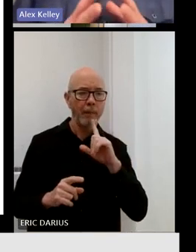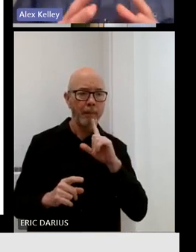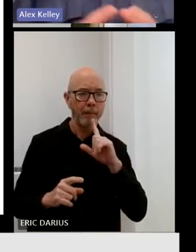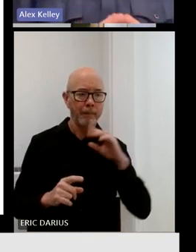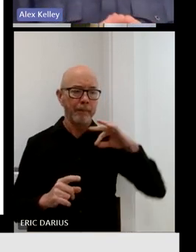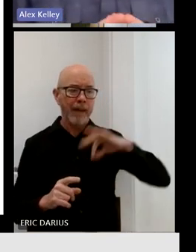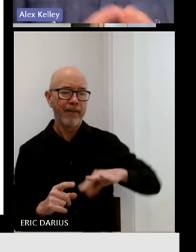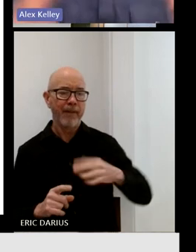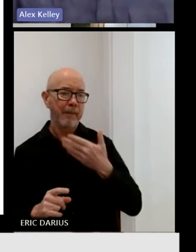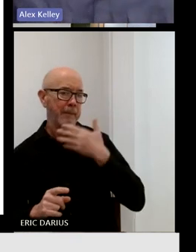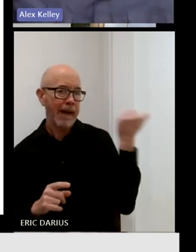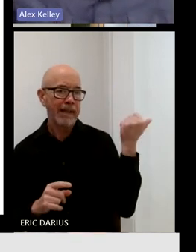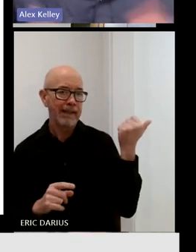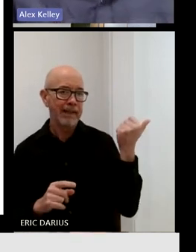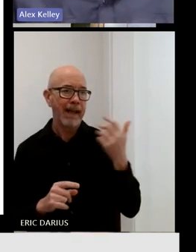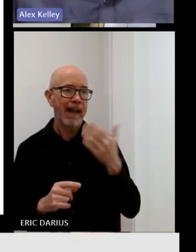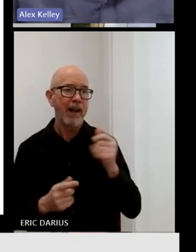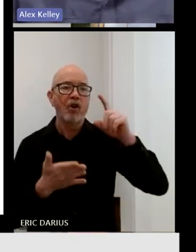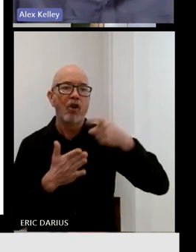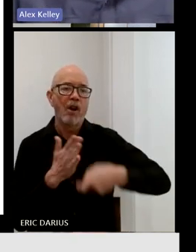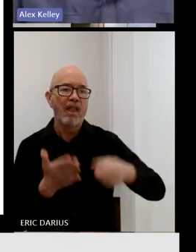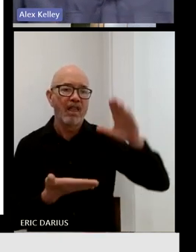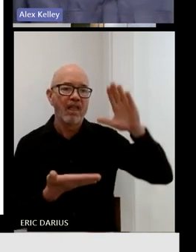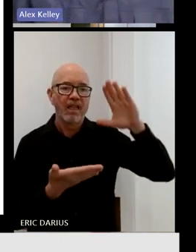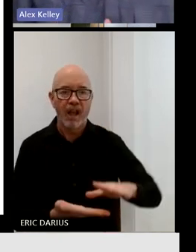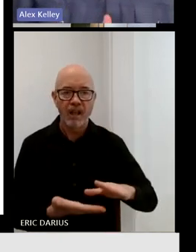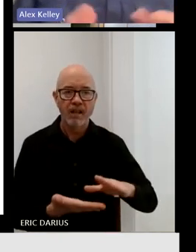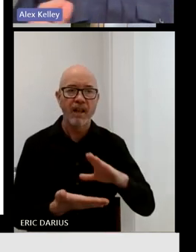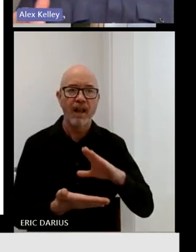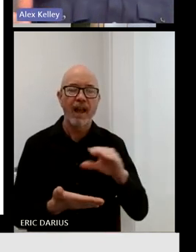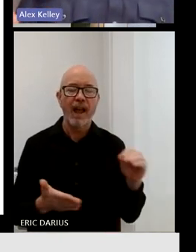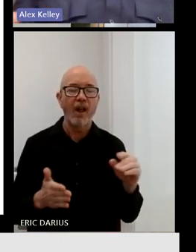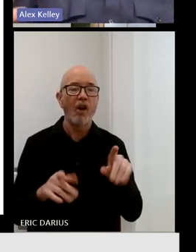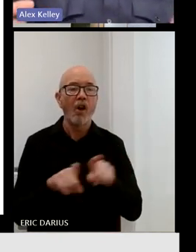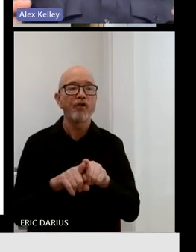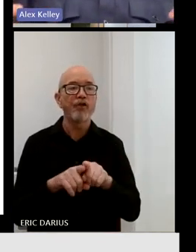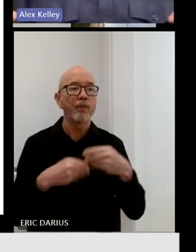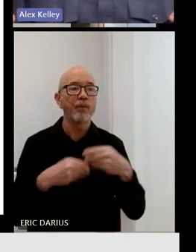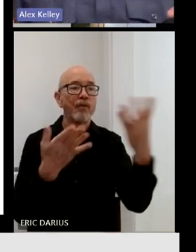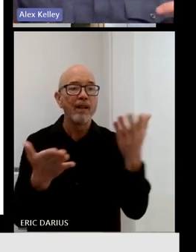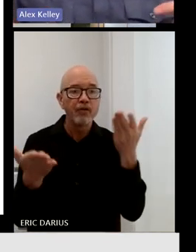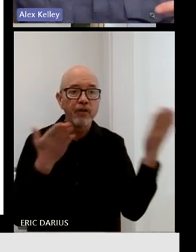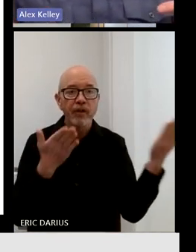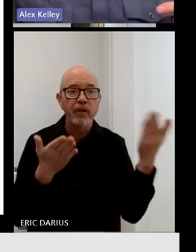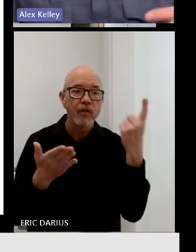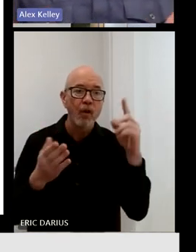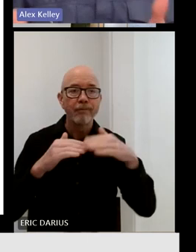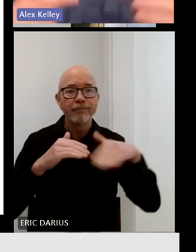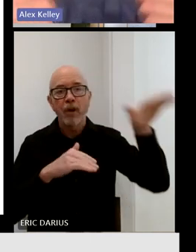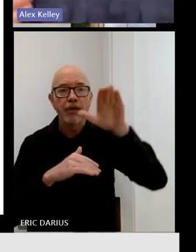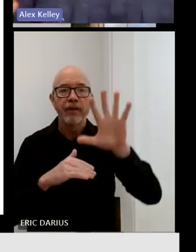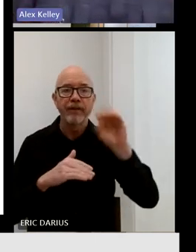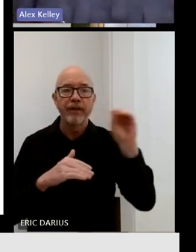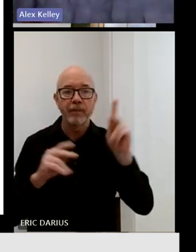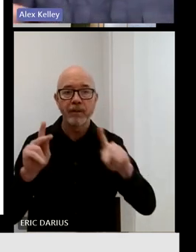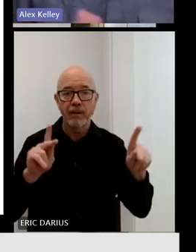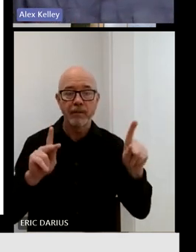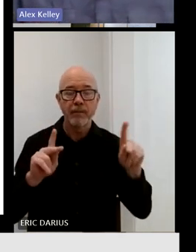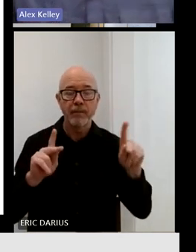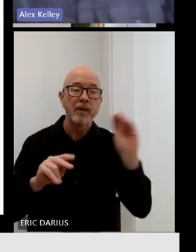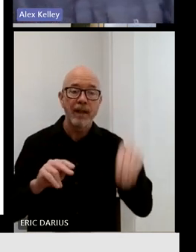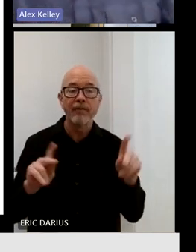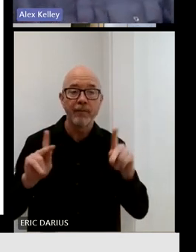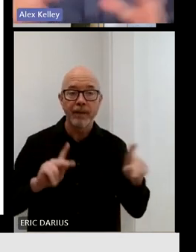closing the easiest 50% of coverage gaps to close. And they also preserve the